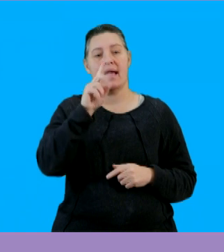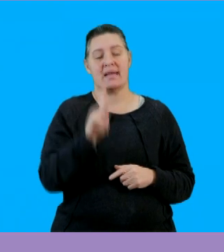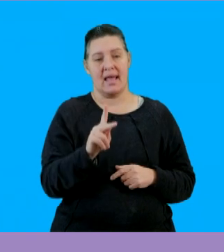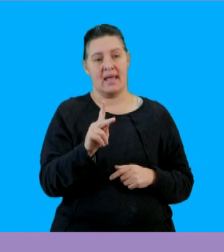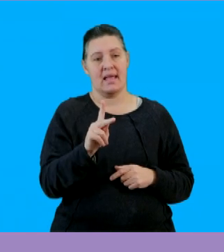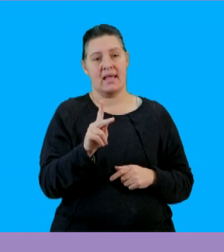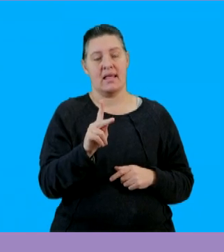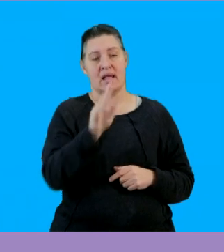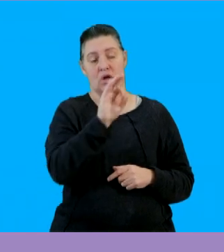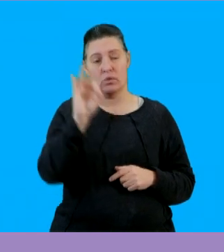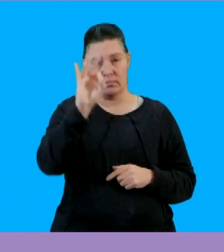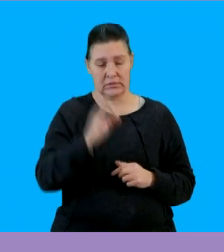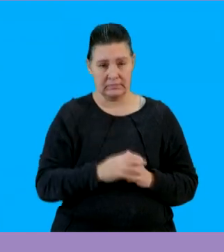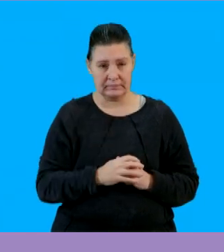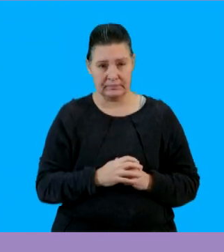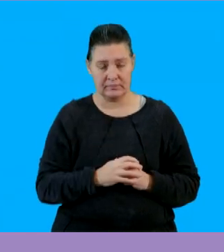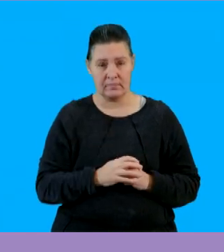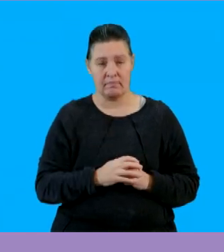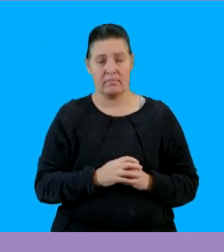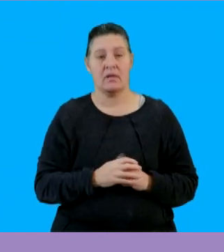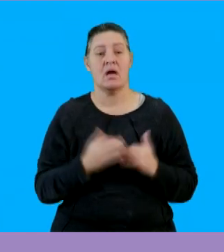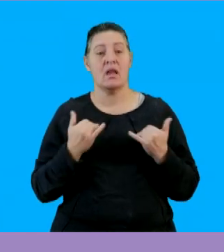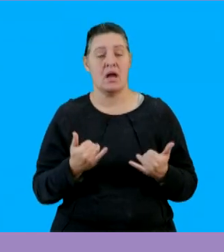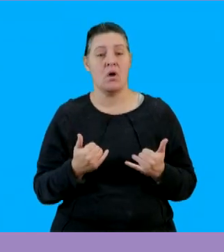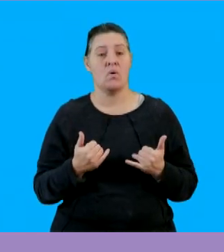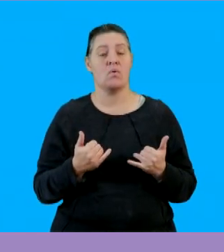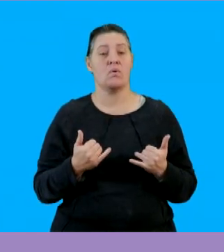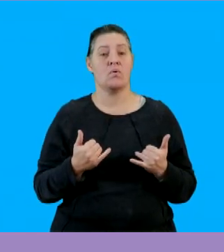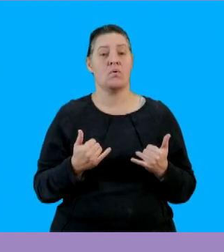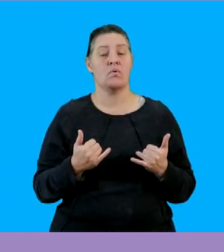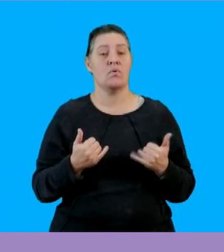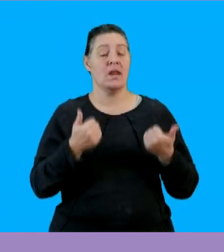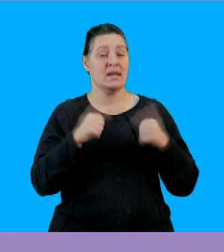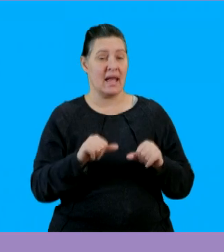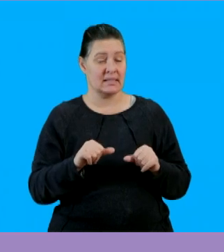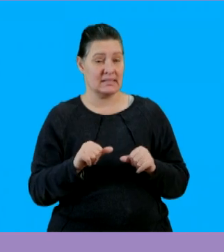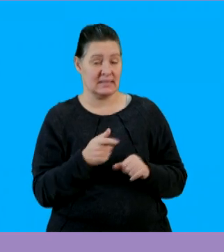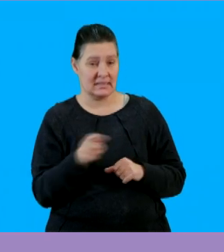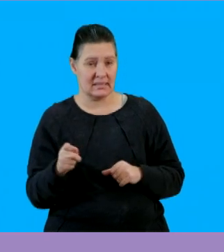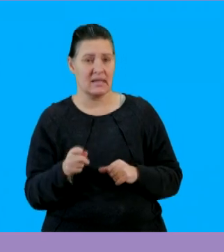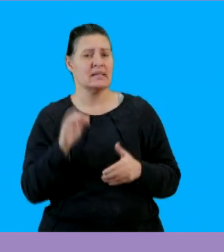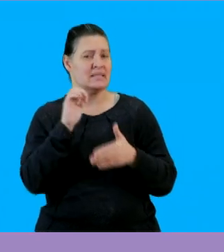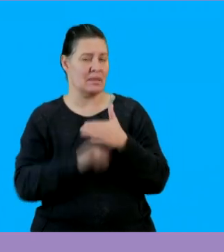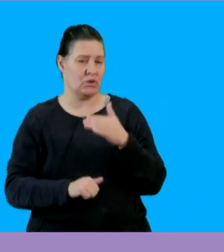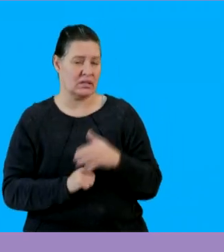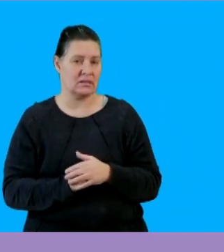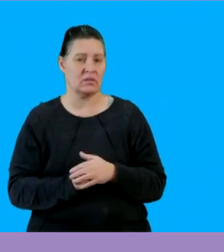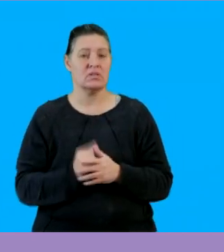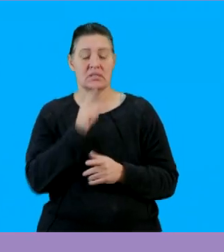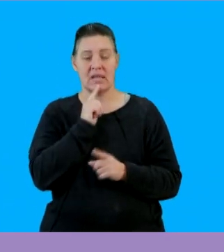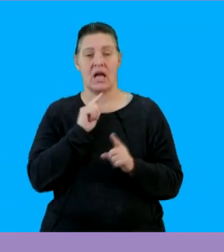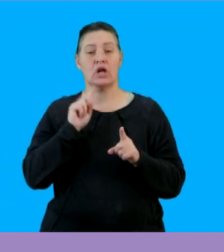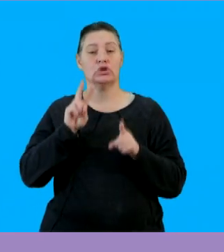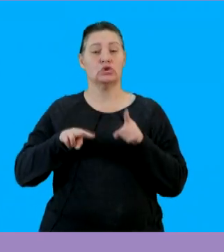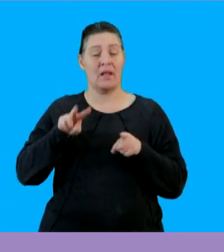are and that is k cubed then the next product we are subtracting